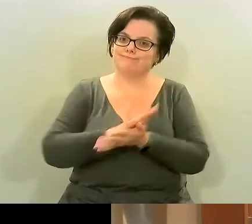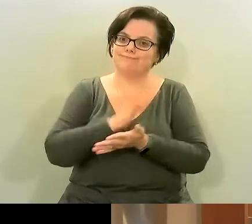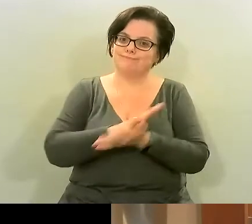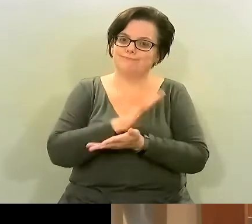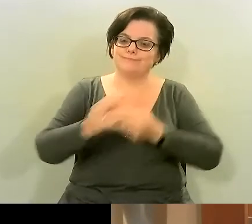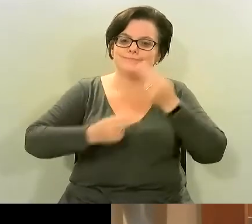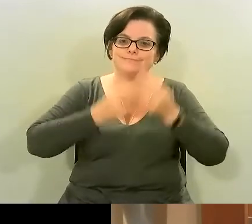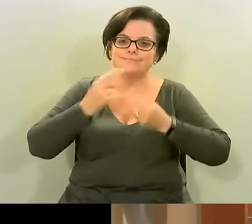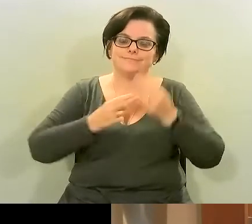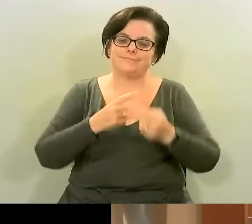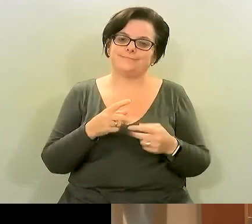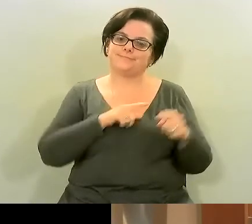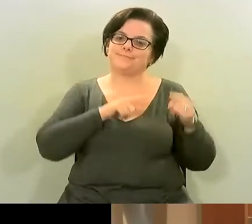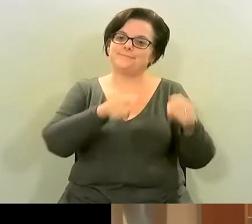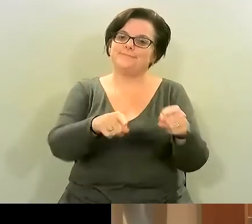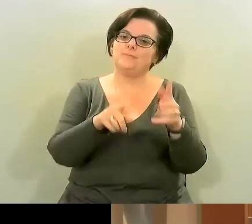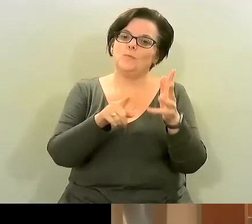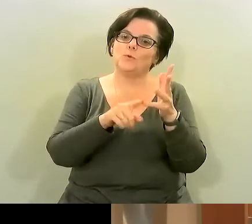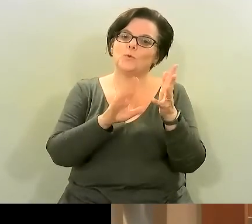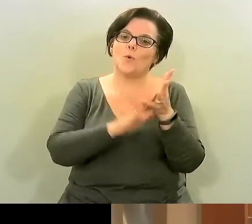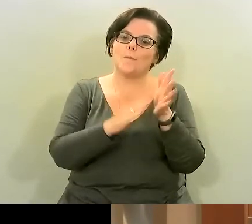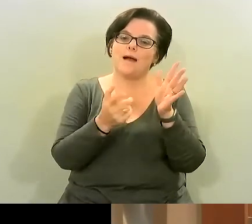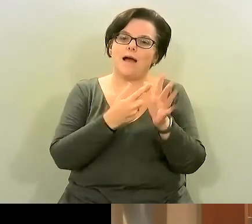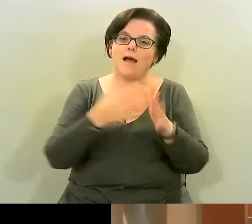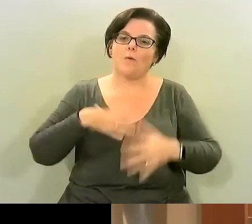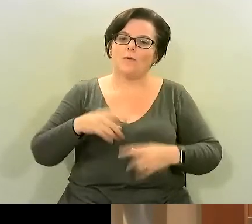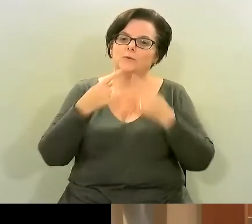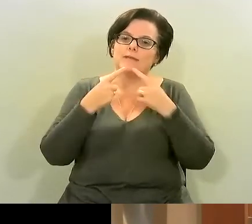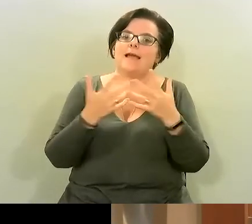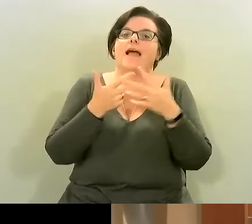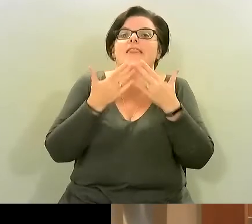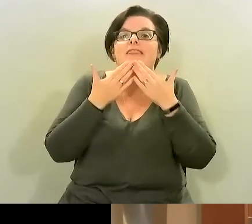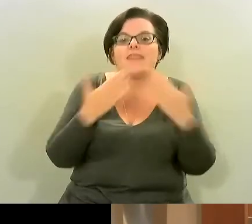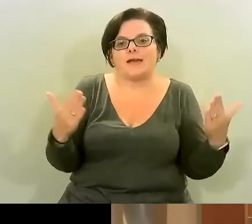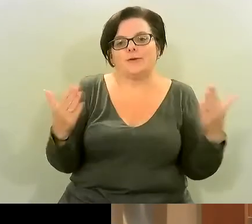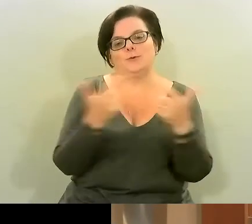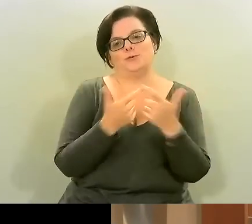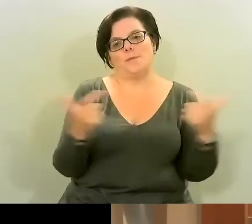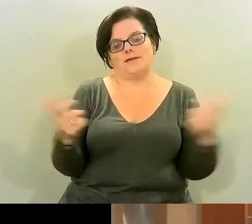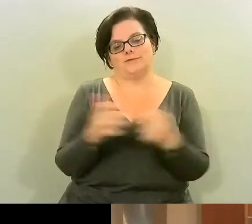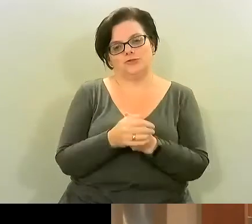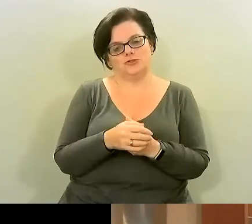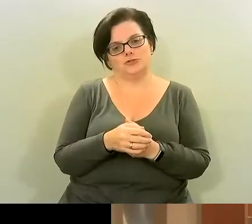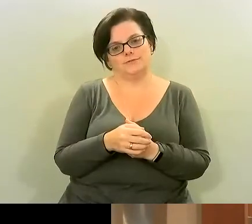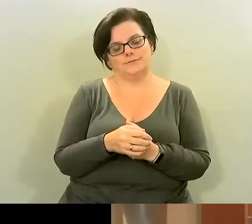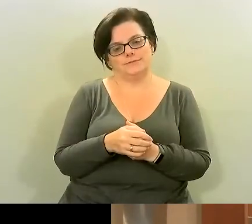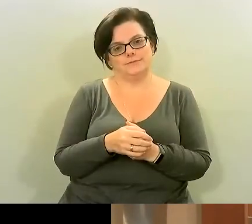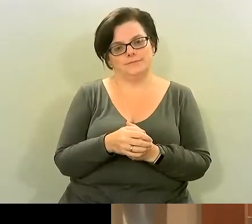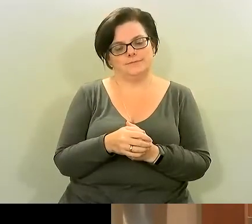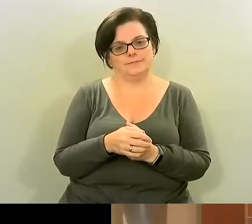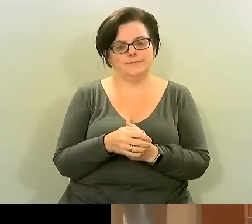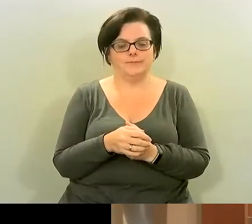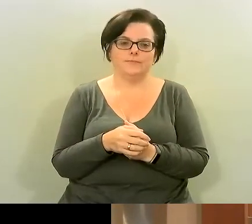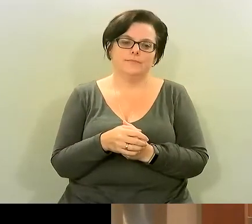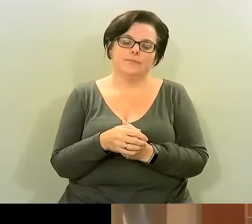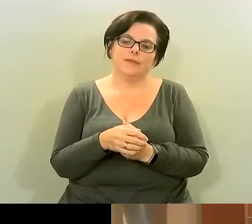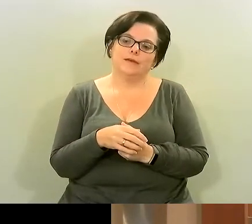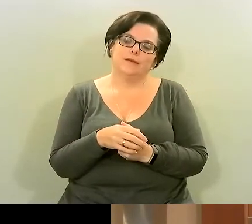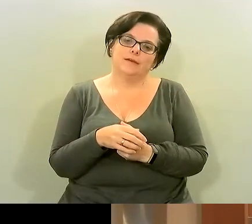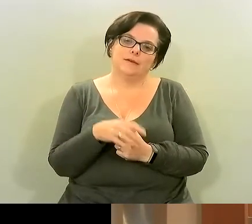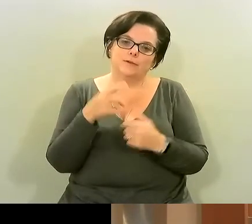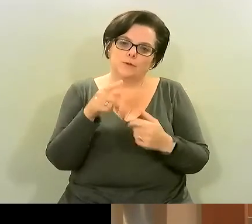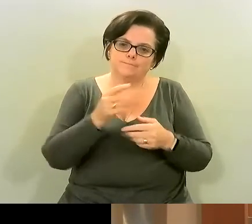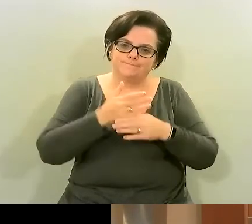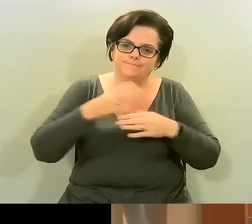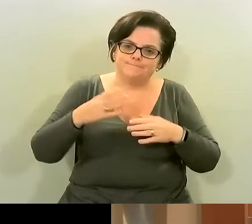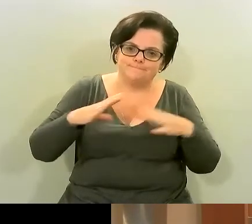umma i want to say thank you so much thank you for the amount of effort that you've done um in preparing um